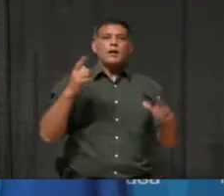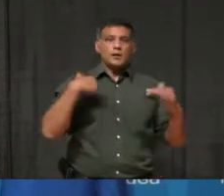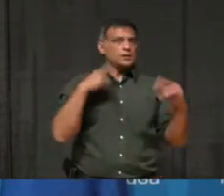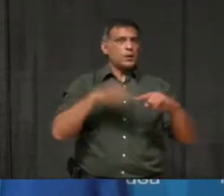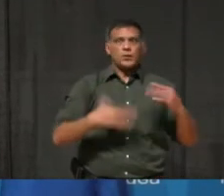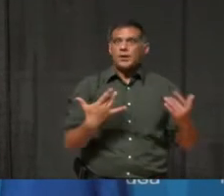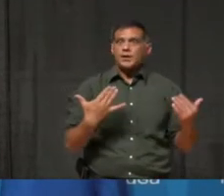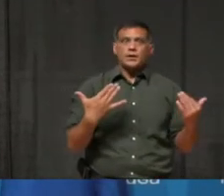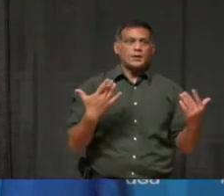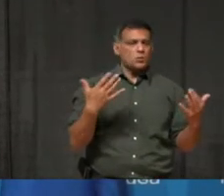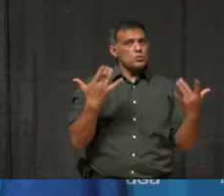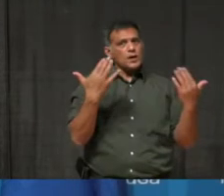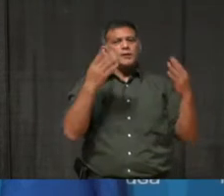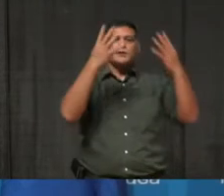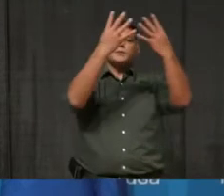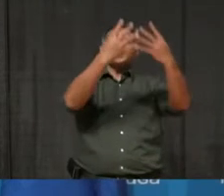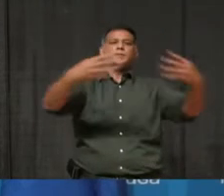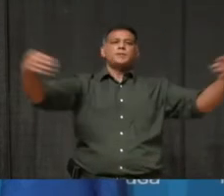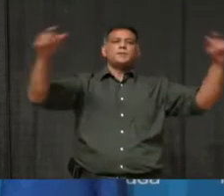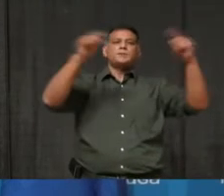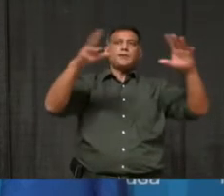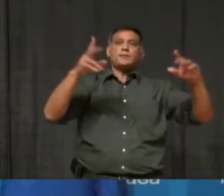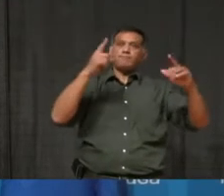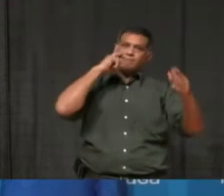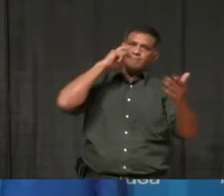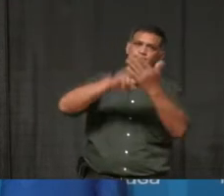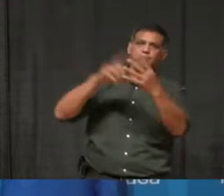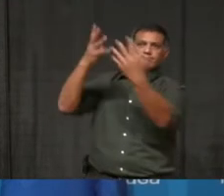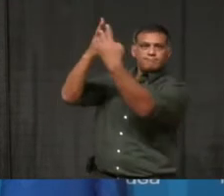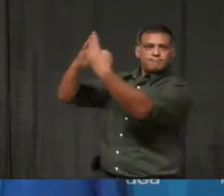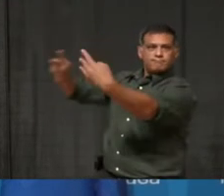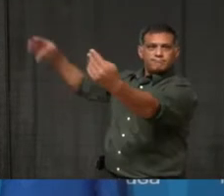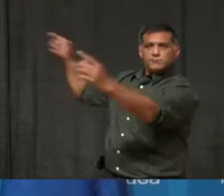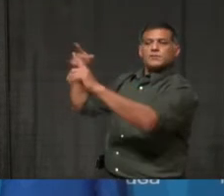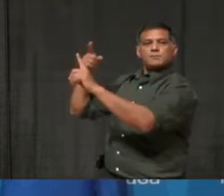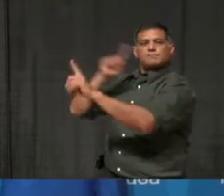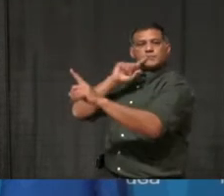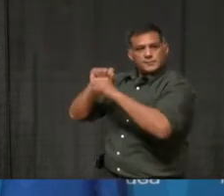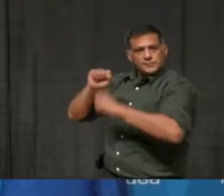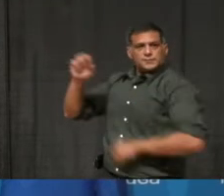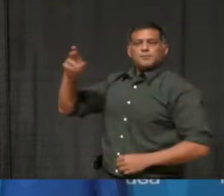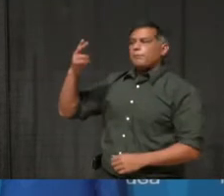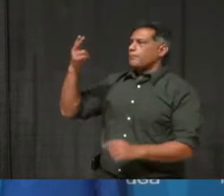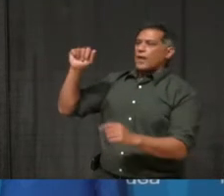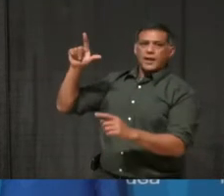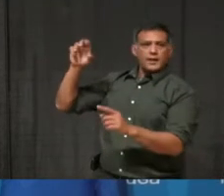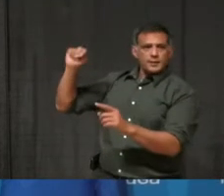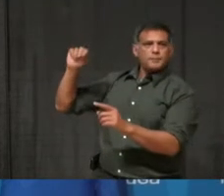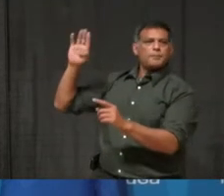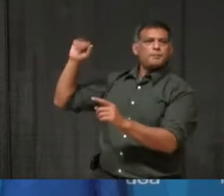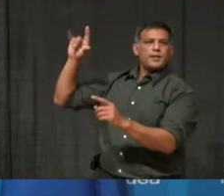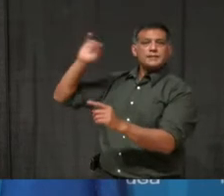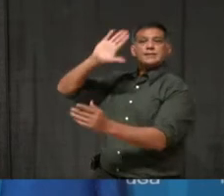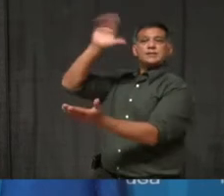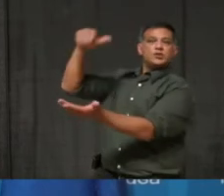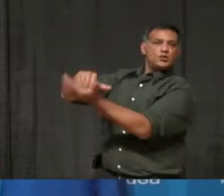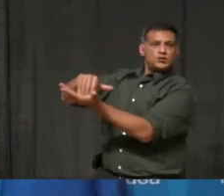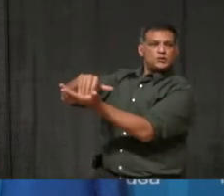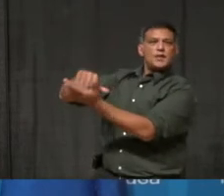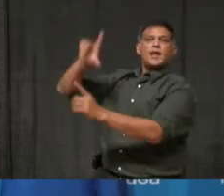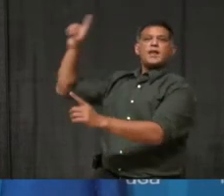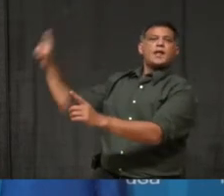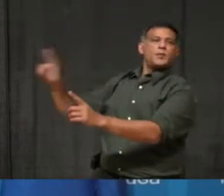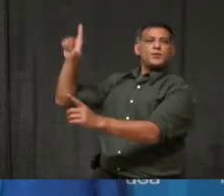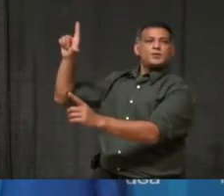McCallion Central Library in the next year, on February 10th, 2021. Thank you, Hazel, for